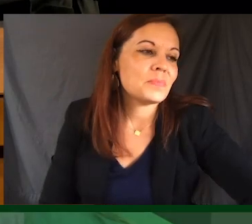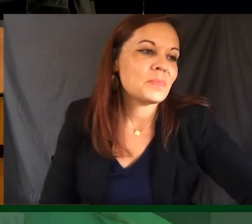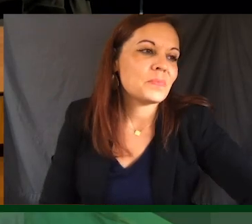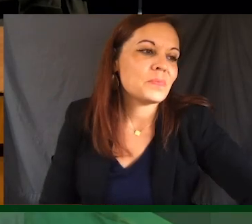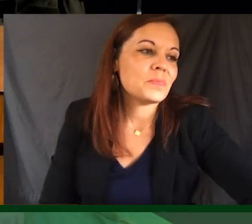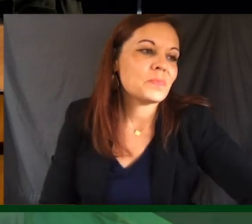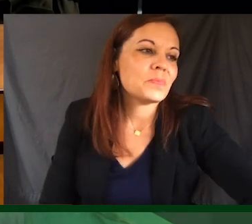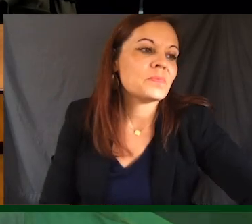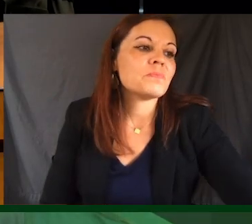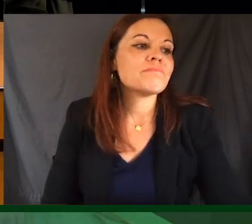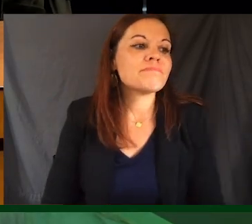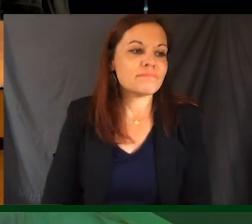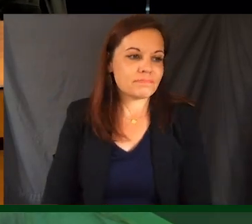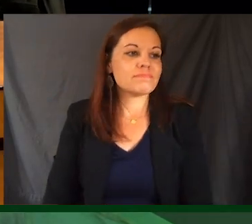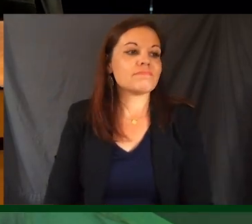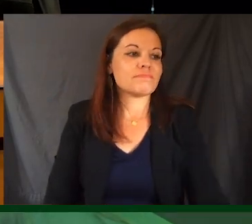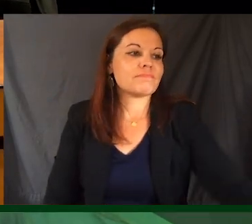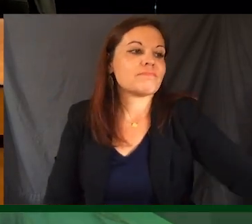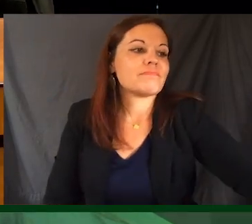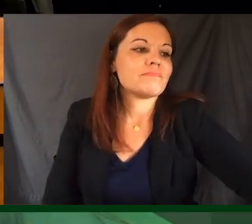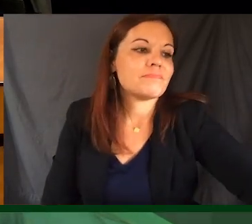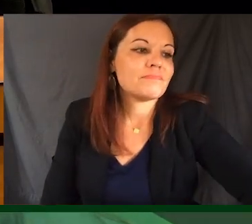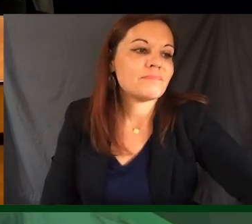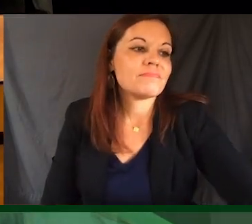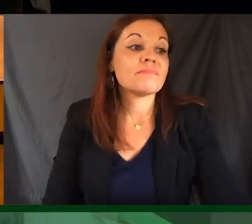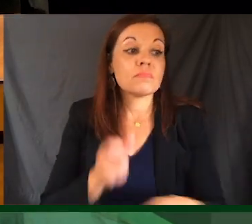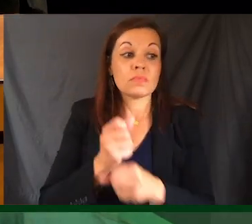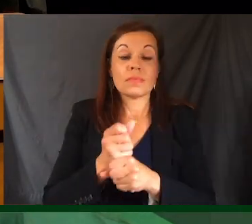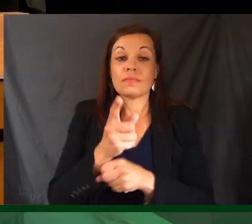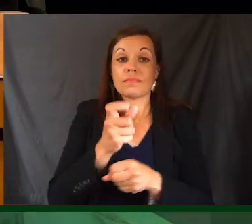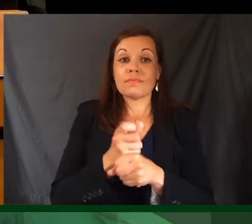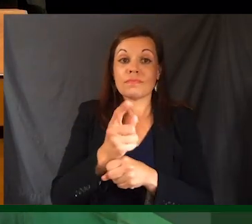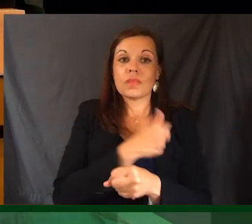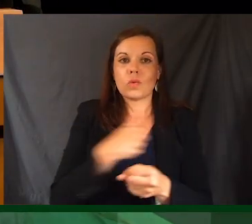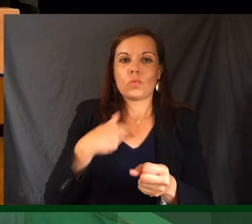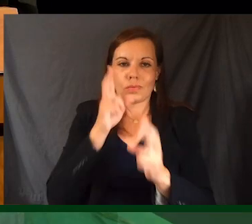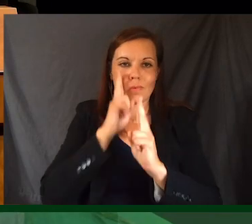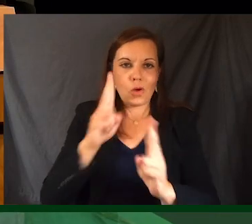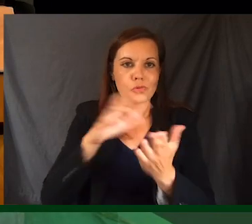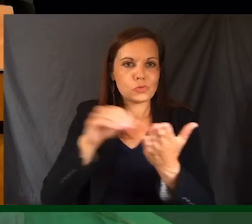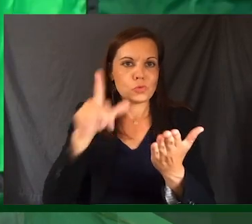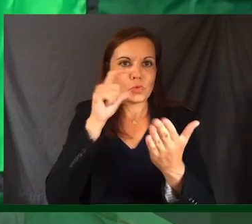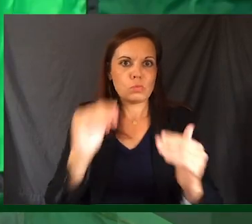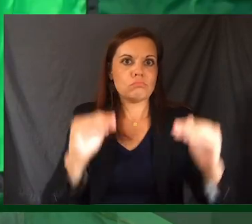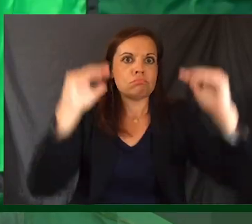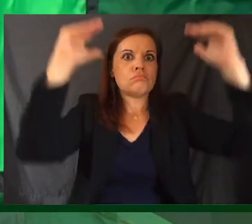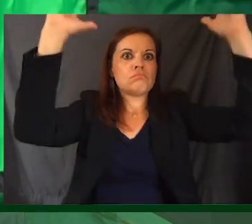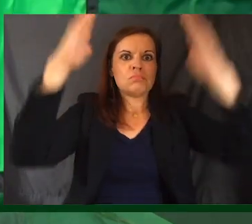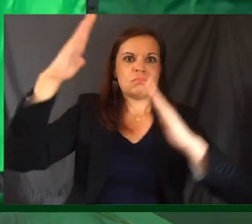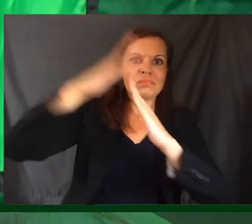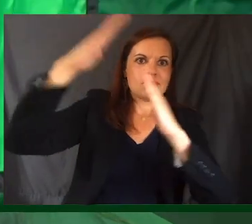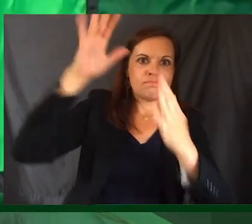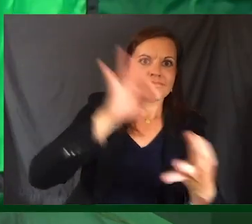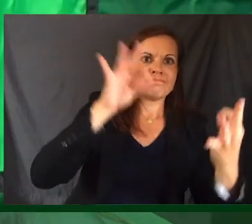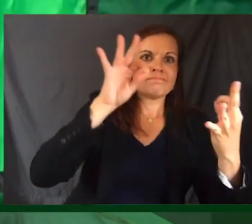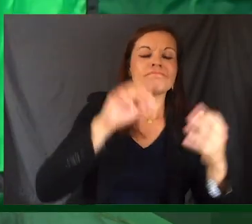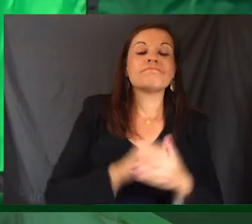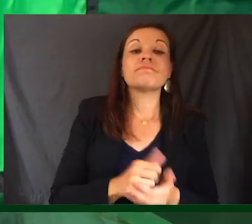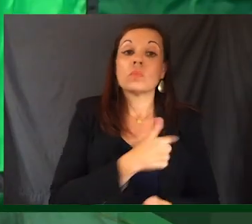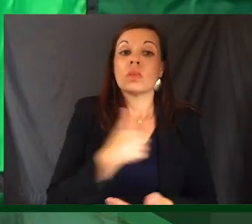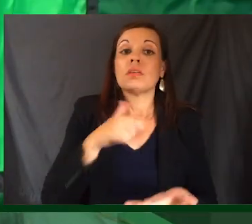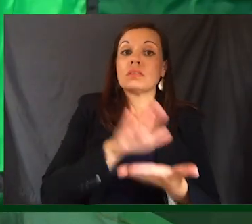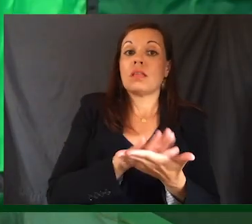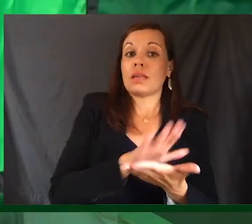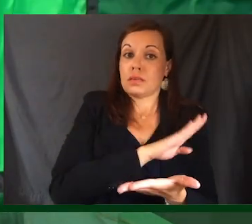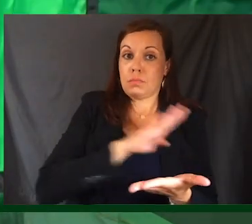Each year, the college honors those students who have achieved the highest level of excellence in their studies. Scholesk awards are presented